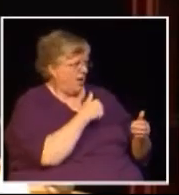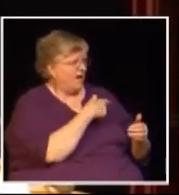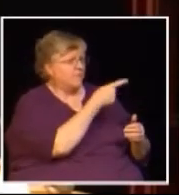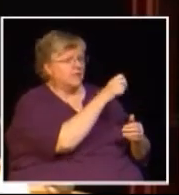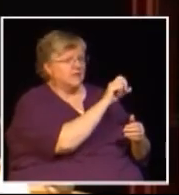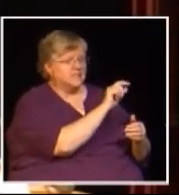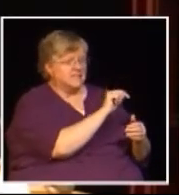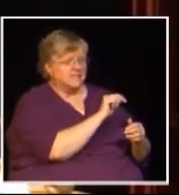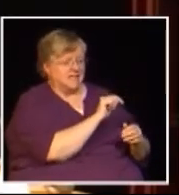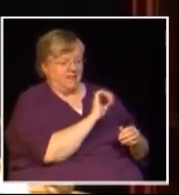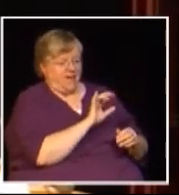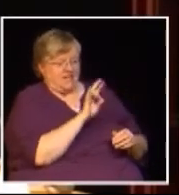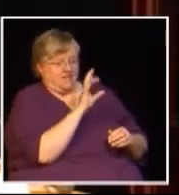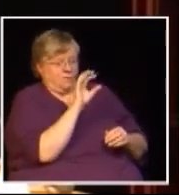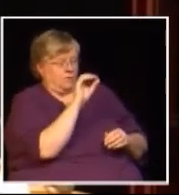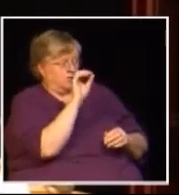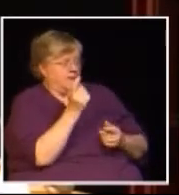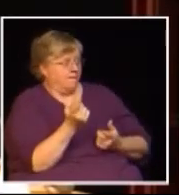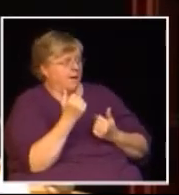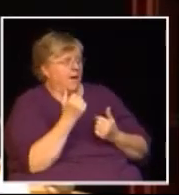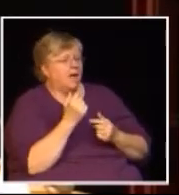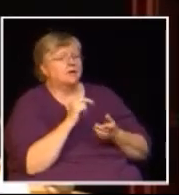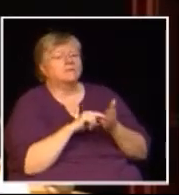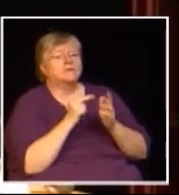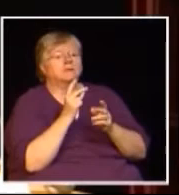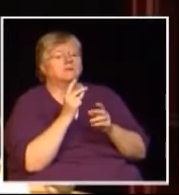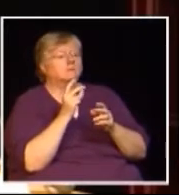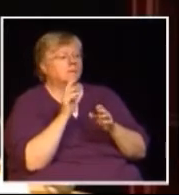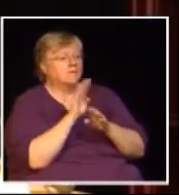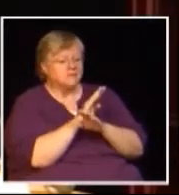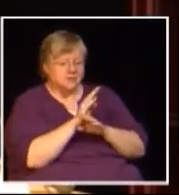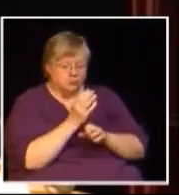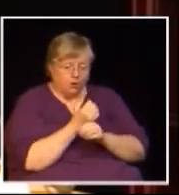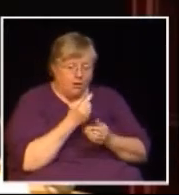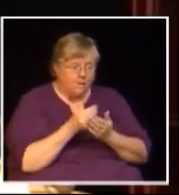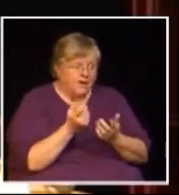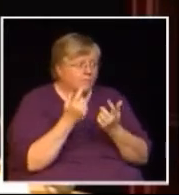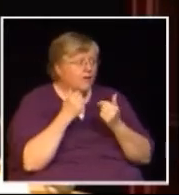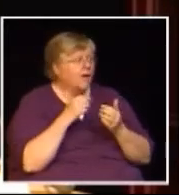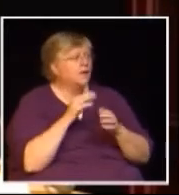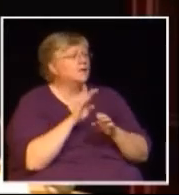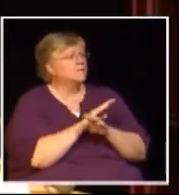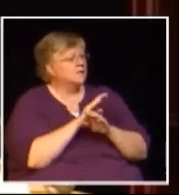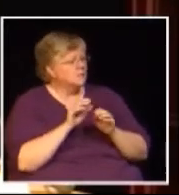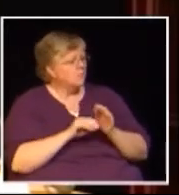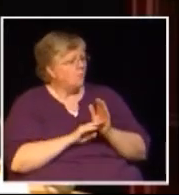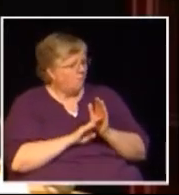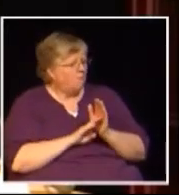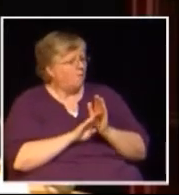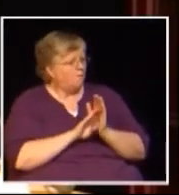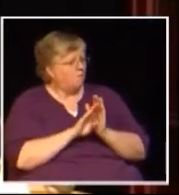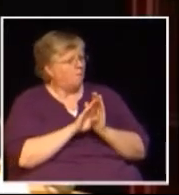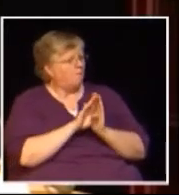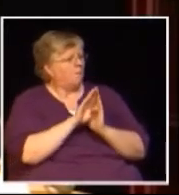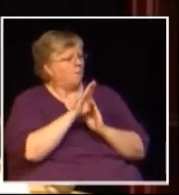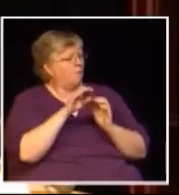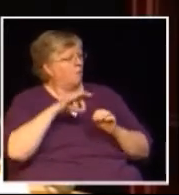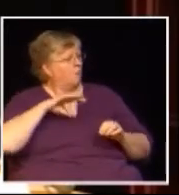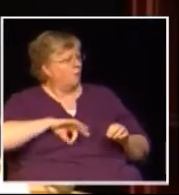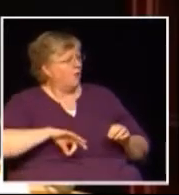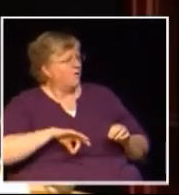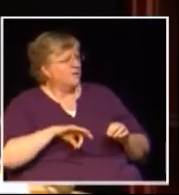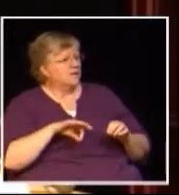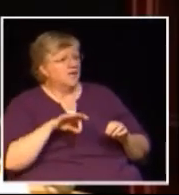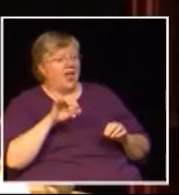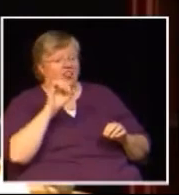PST on them that is what's keeping the business going right now is that difference in the HST so that savings is